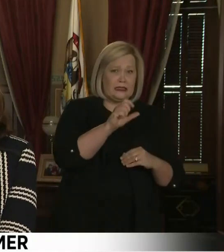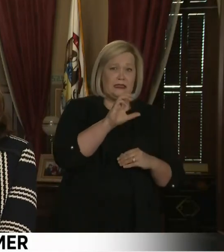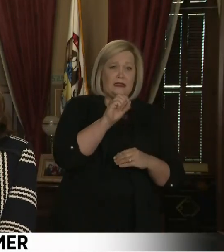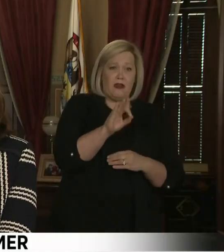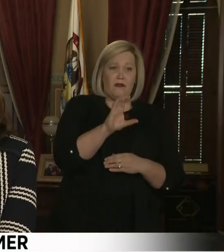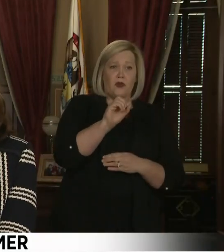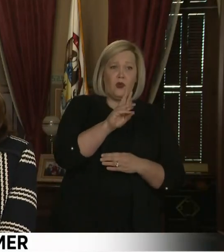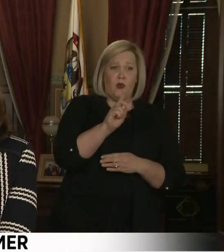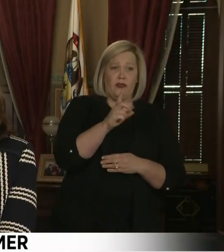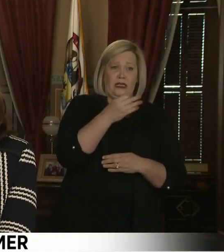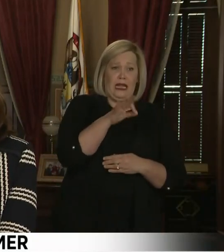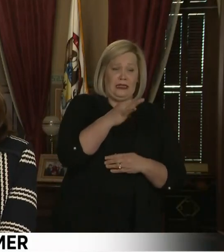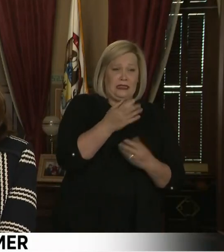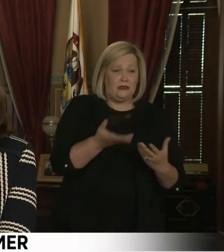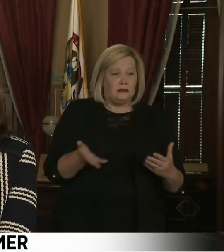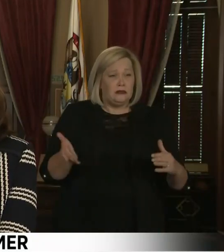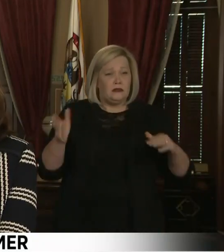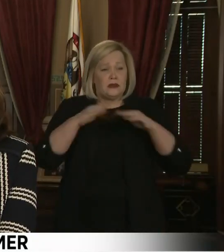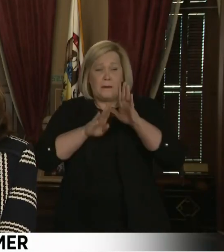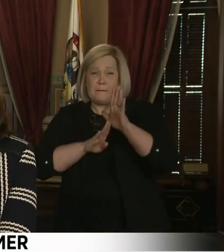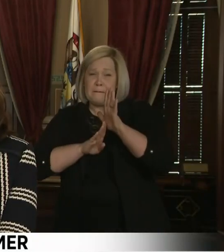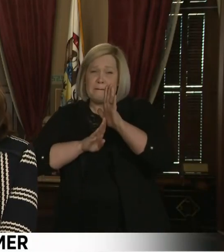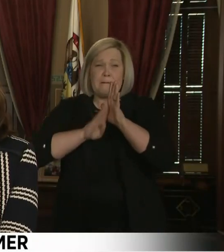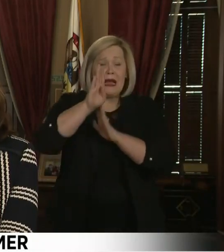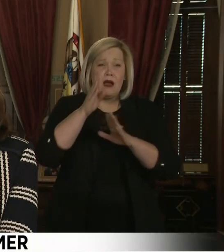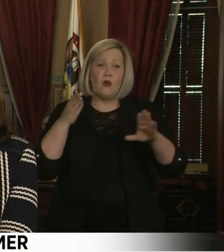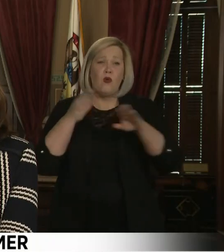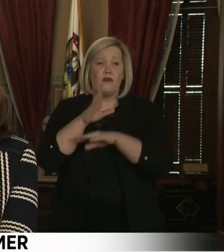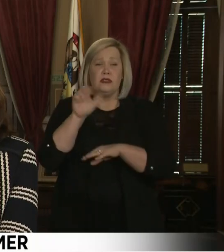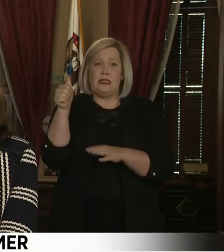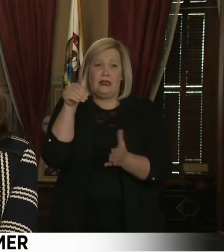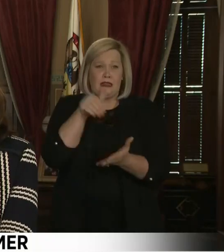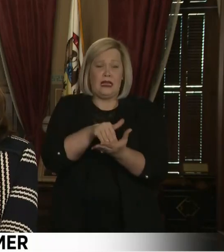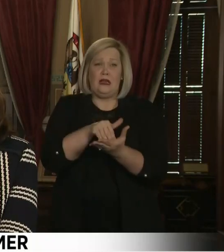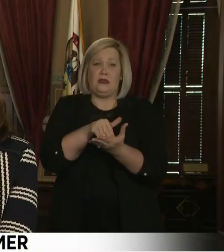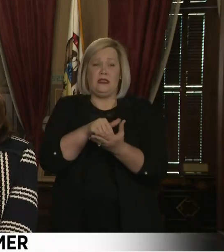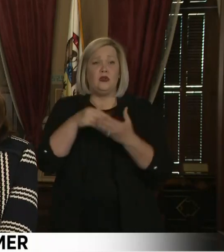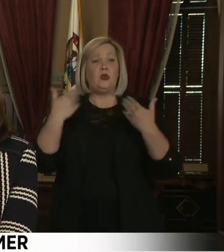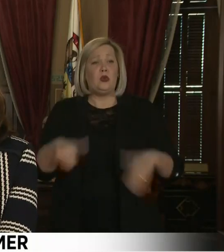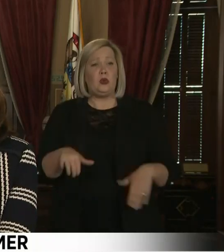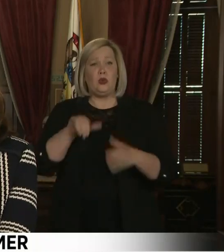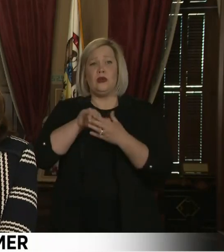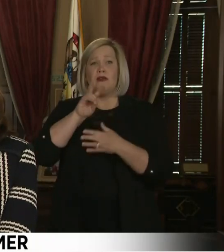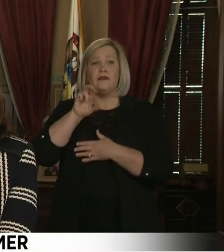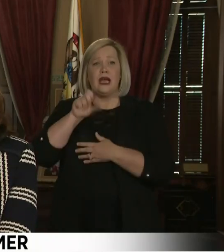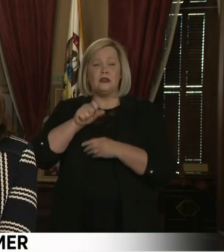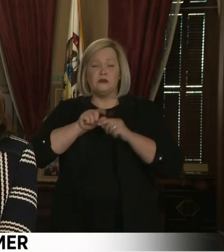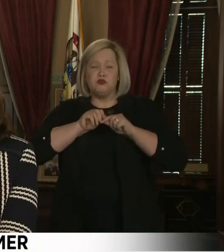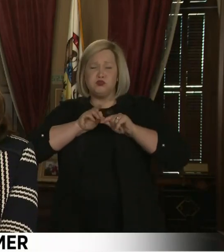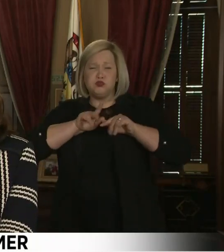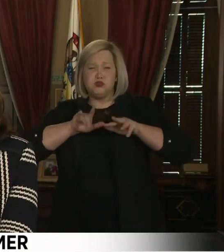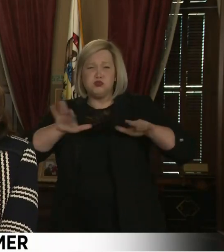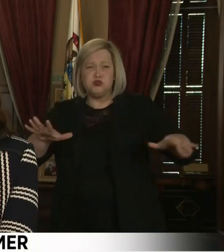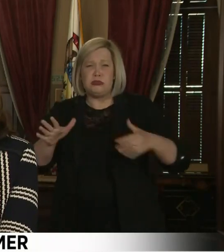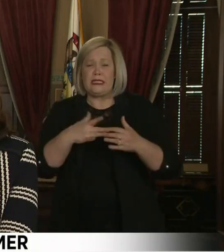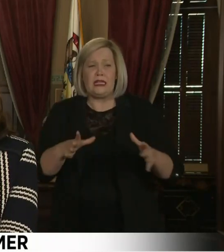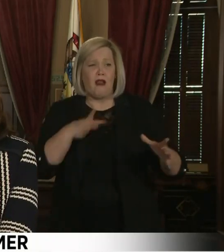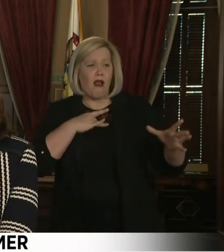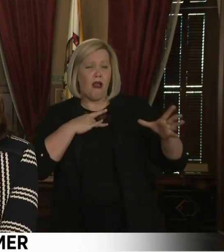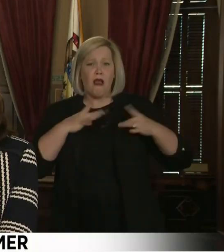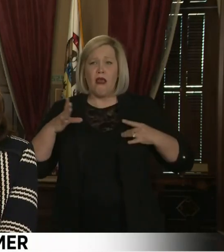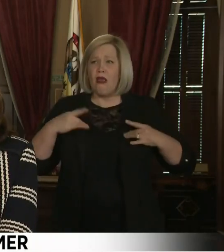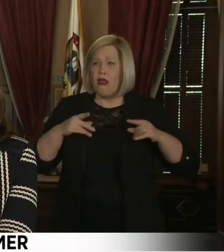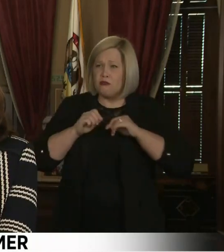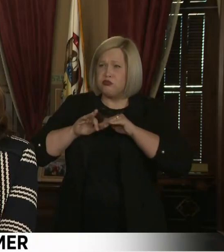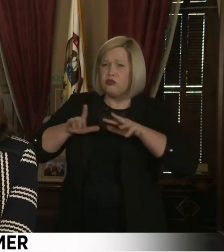-19 to more than 10,000 in the state of Michigan. This virus moves easily from person to person. Even if you don't